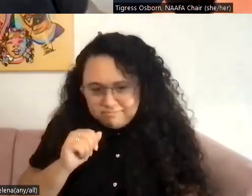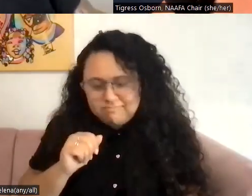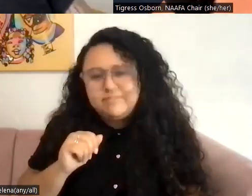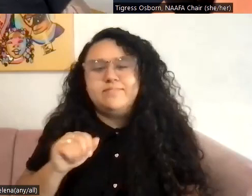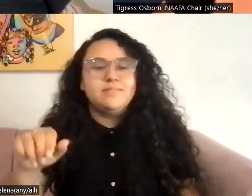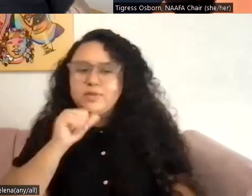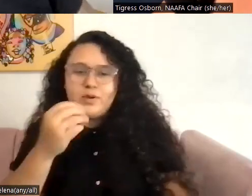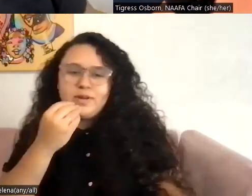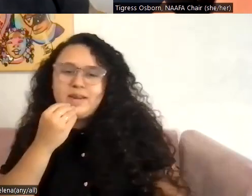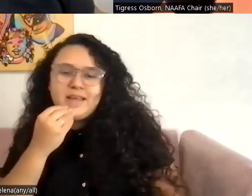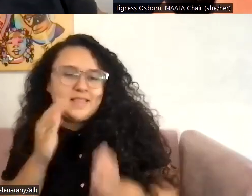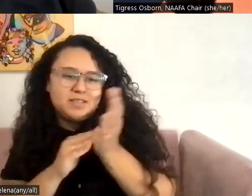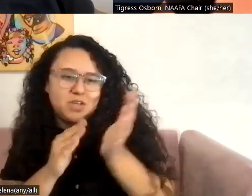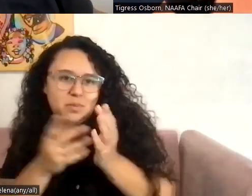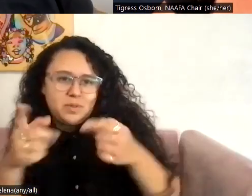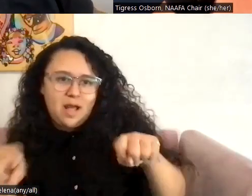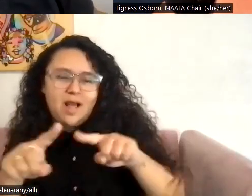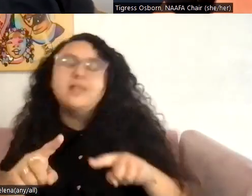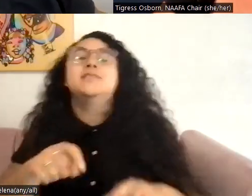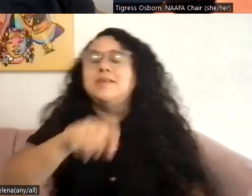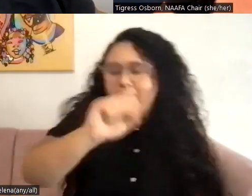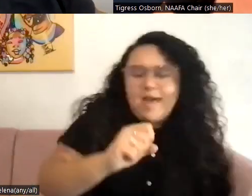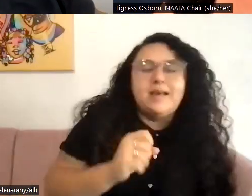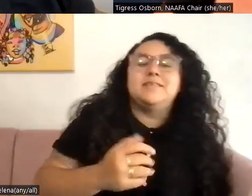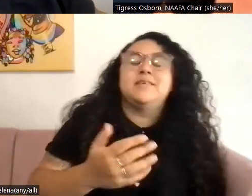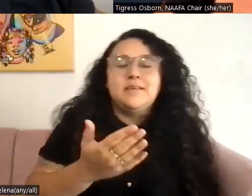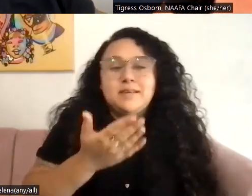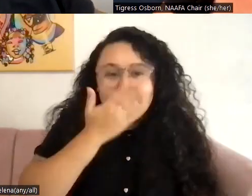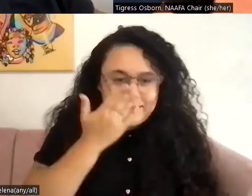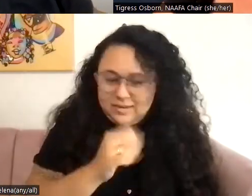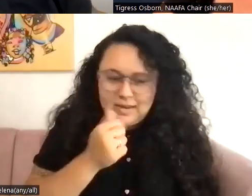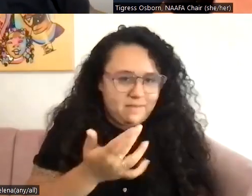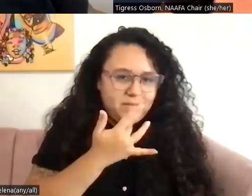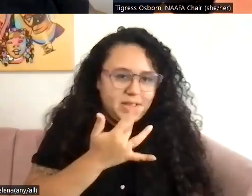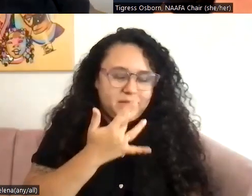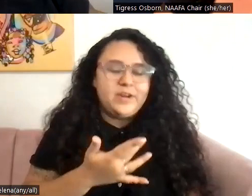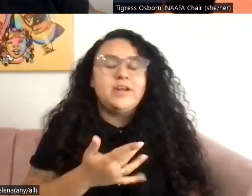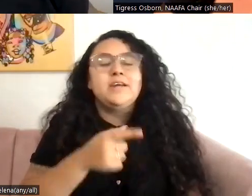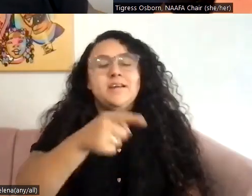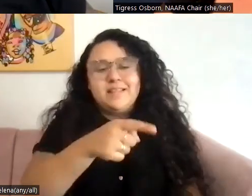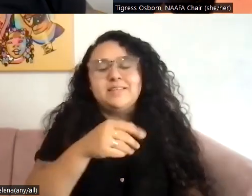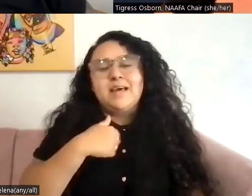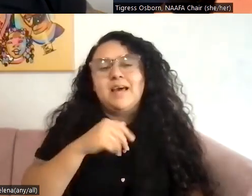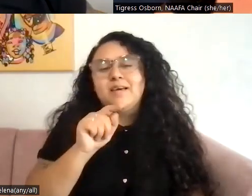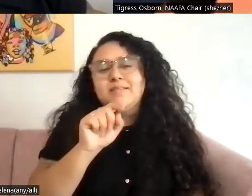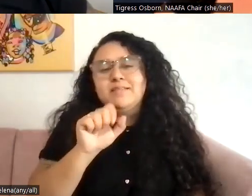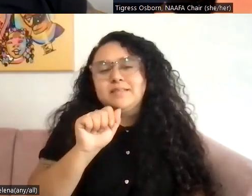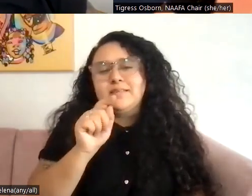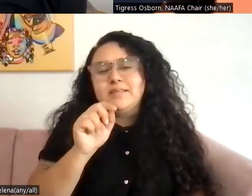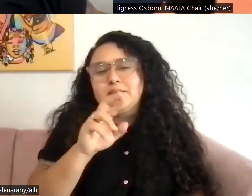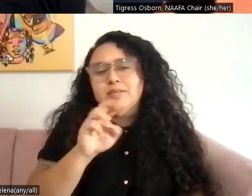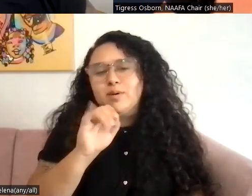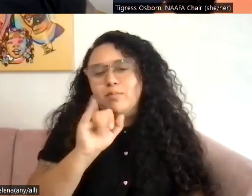It's the afternoon. Um, but it is, uh, it has tea tree oil and I find, I personally have